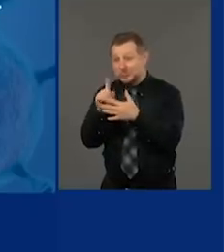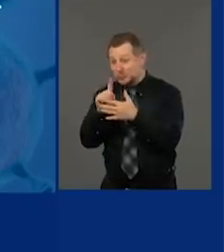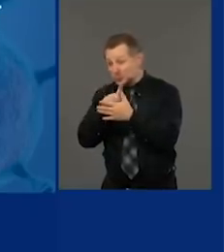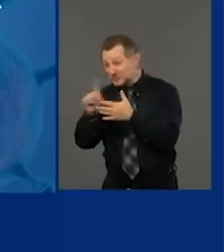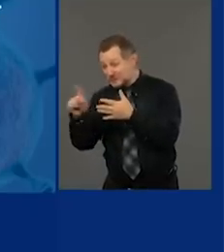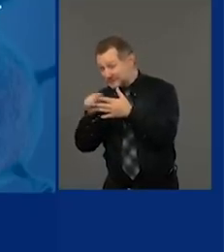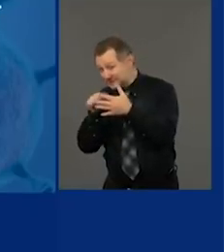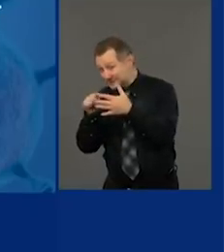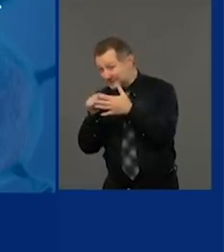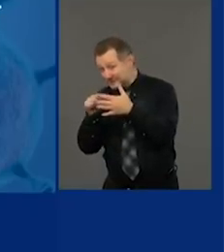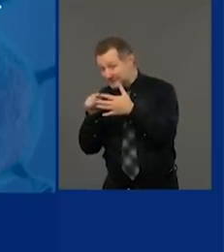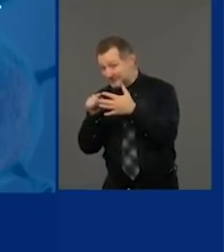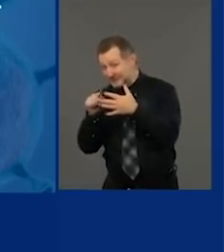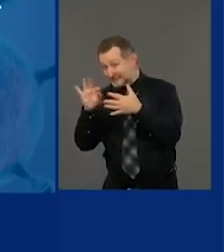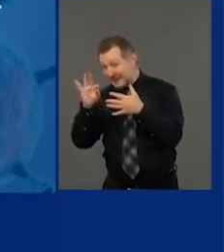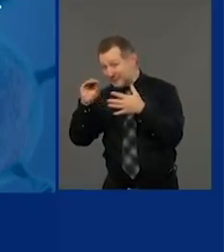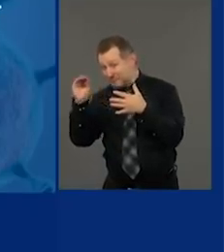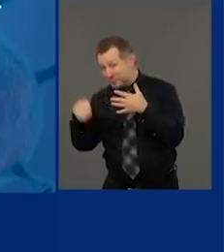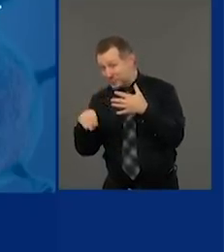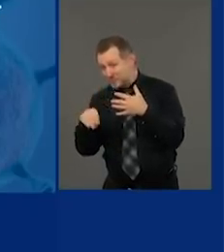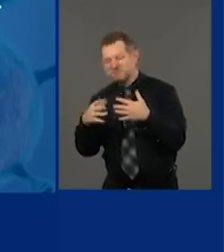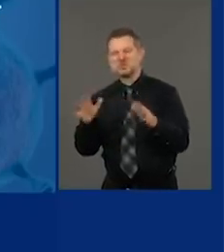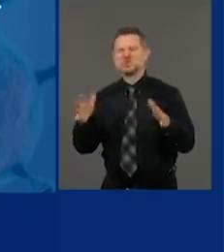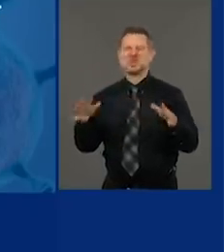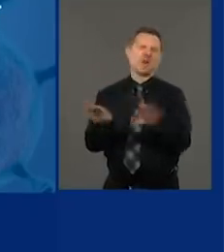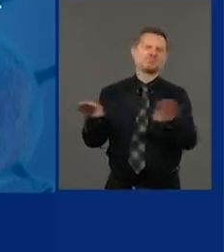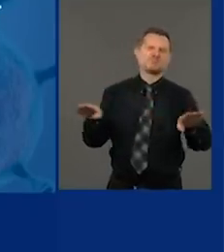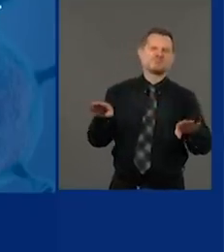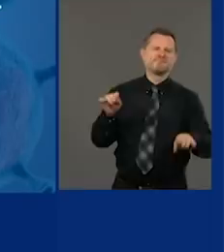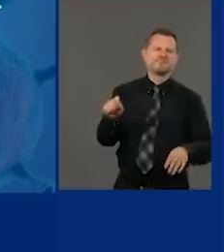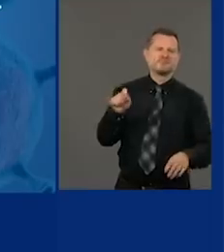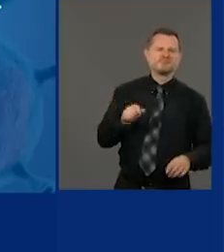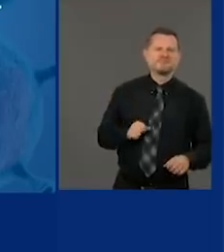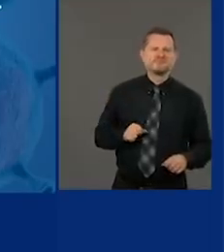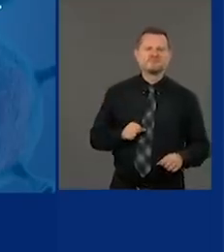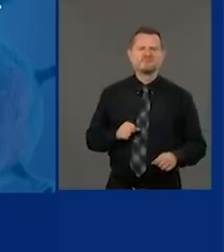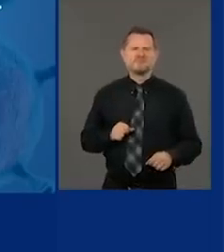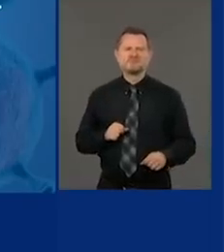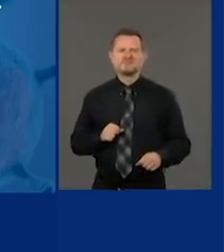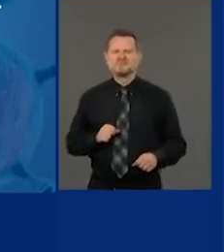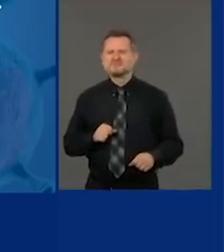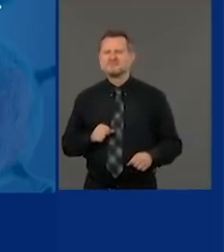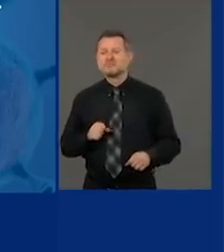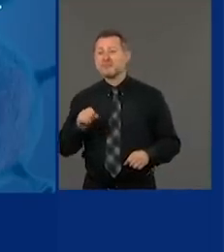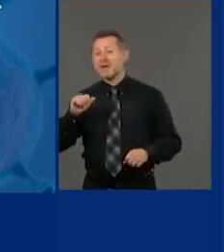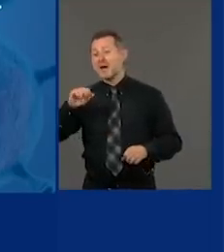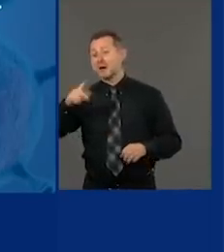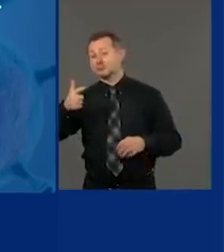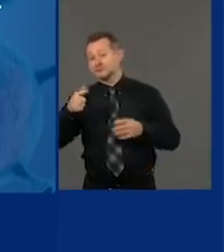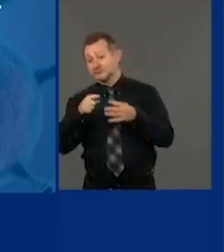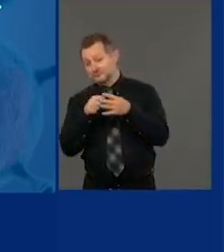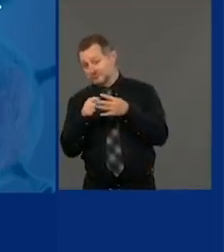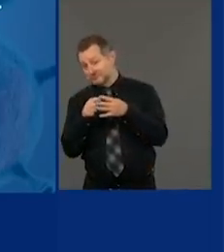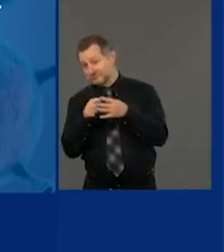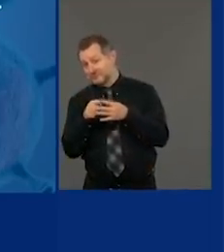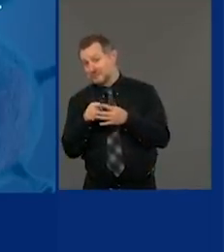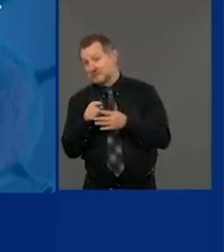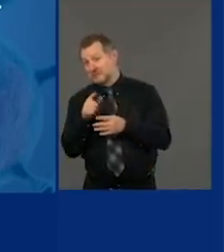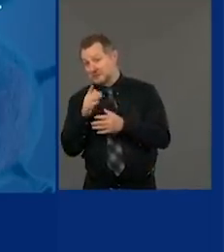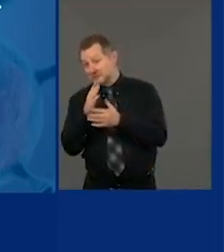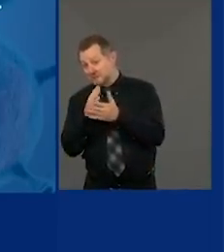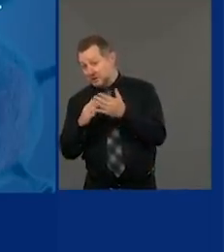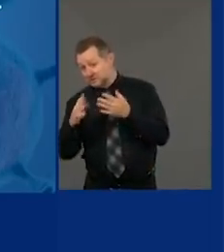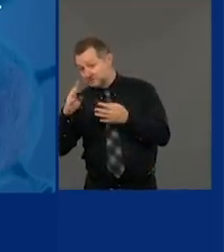Okay? So you get a green light, reopen in a region if you're in Phase 4